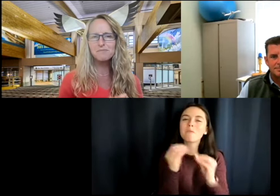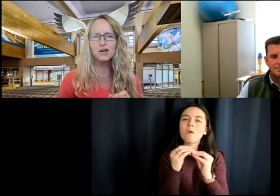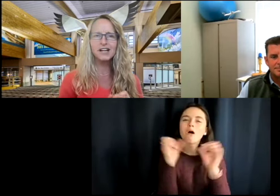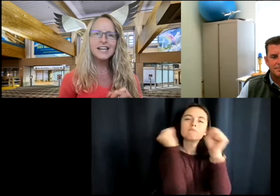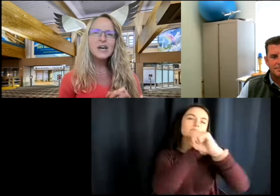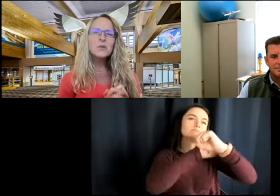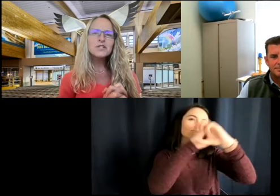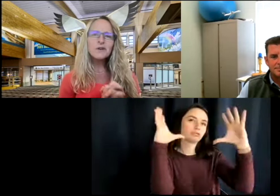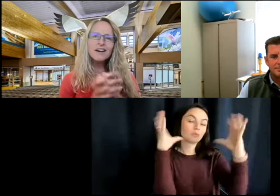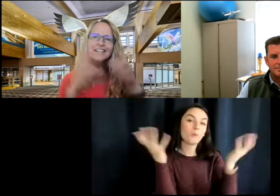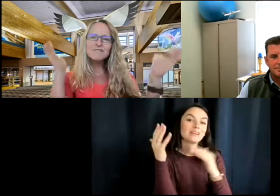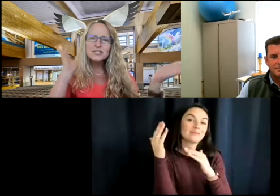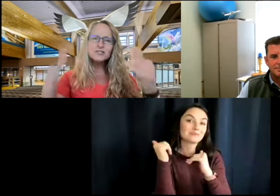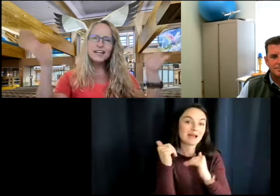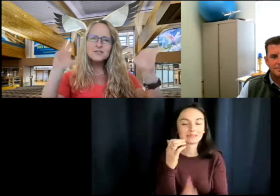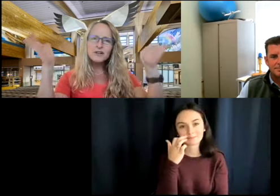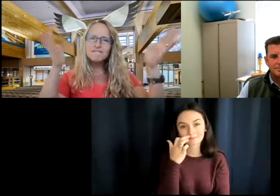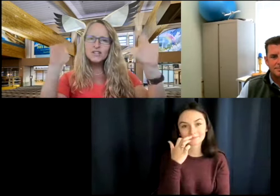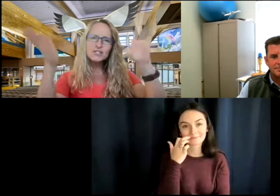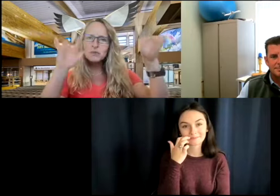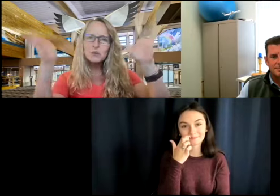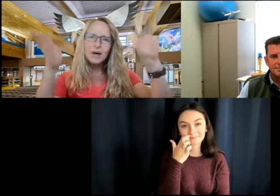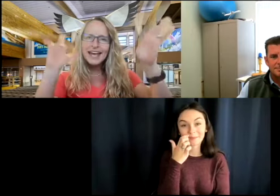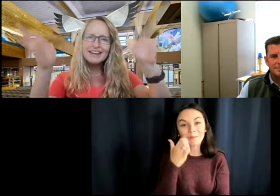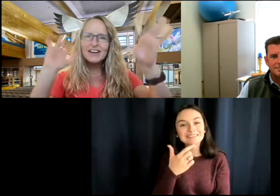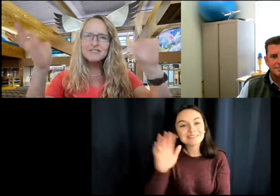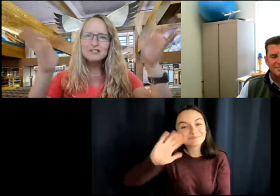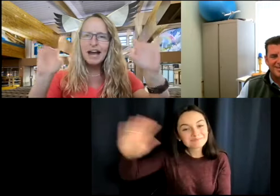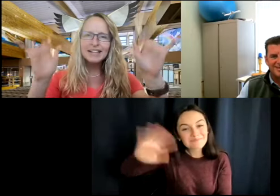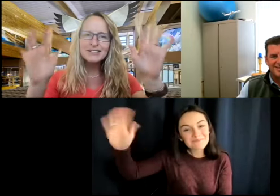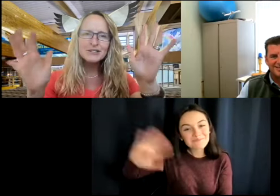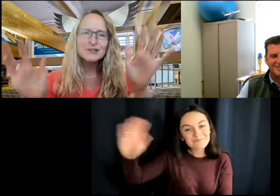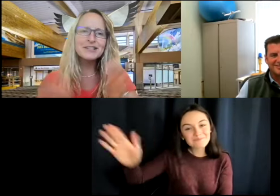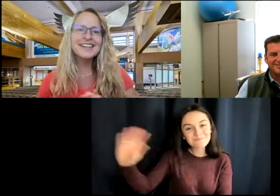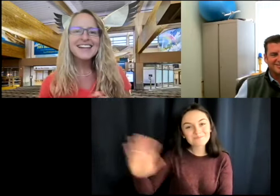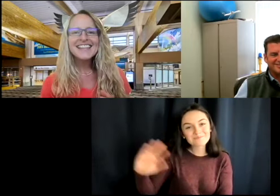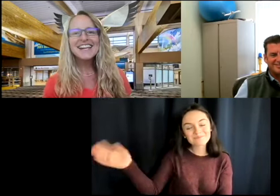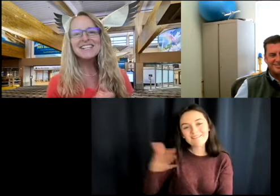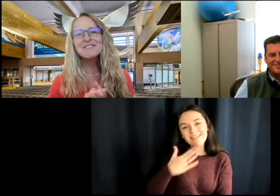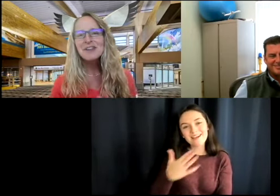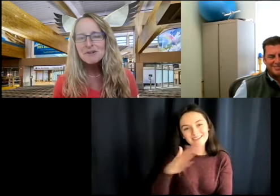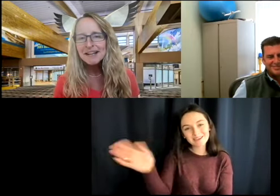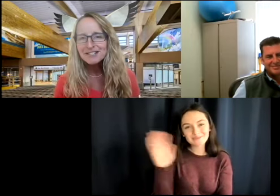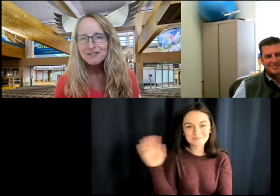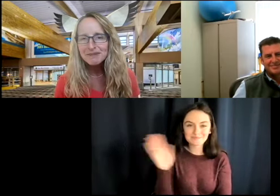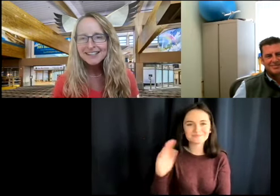to the airport. Would you all give Mr. Andrew a virtual wave of gratitude? Thank you so much for being